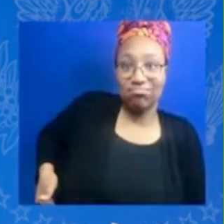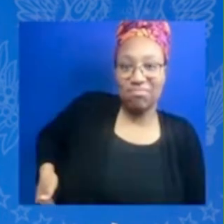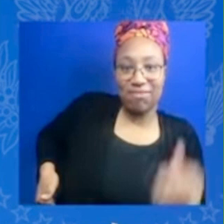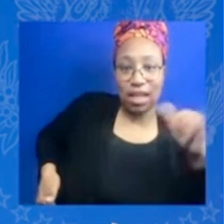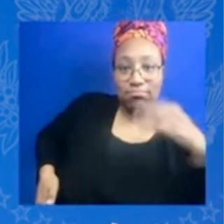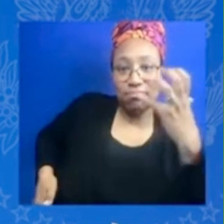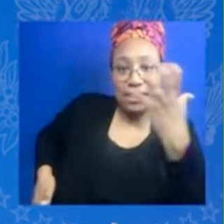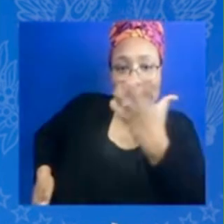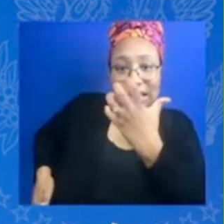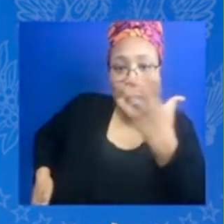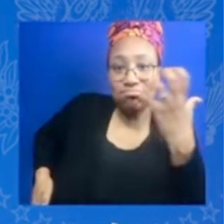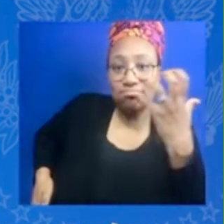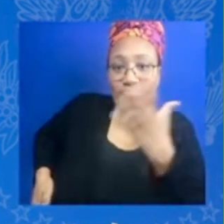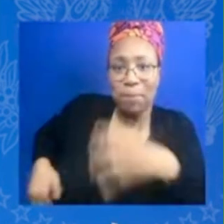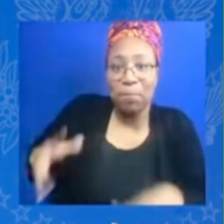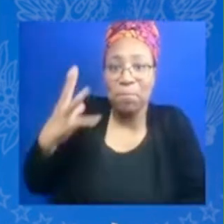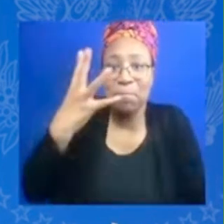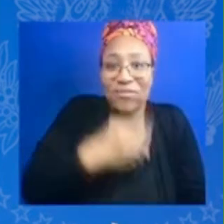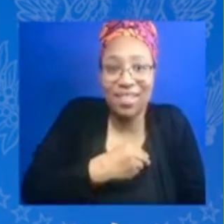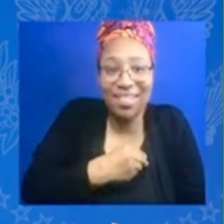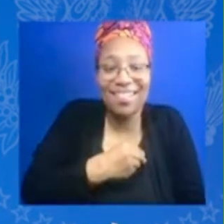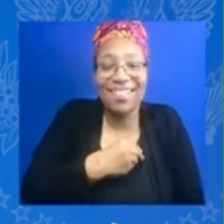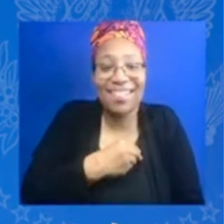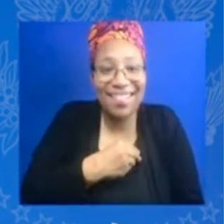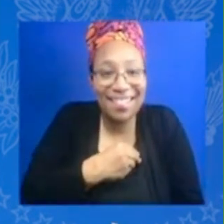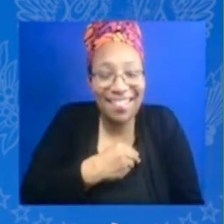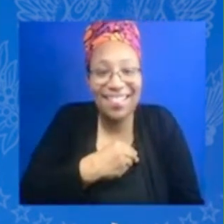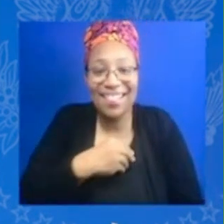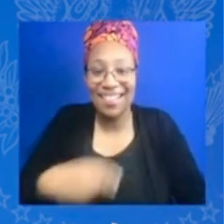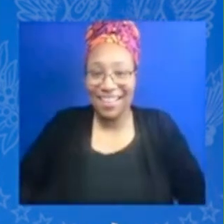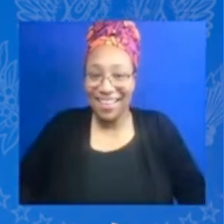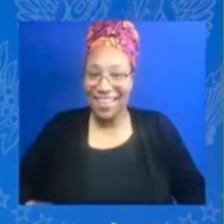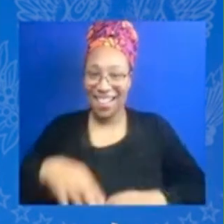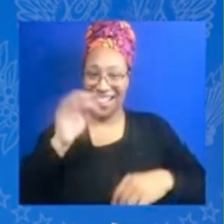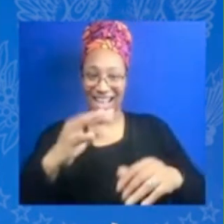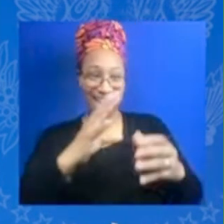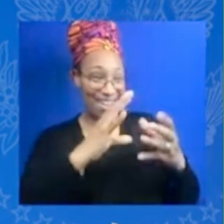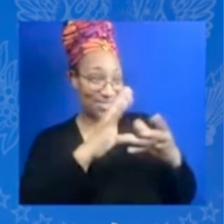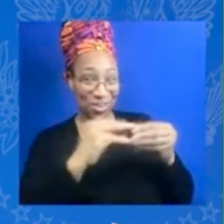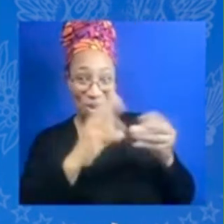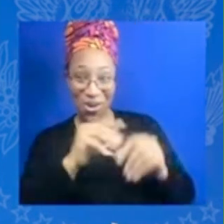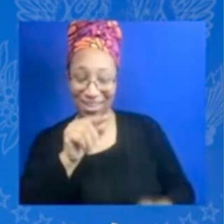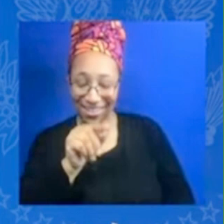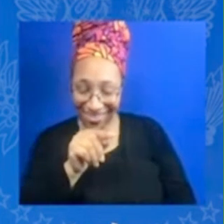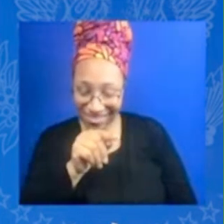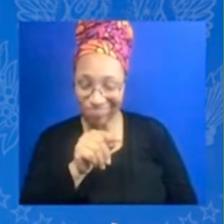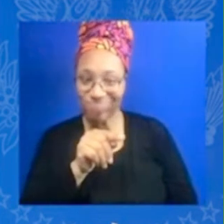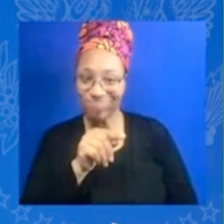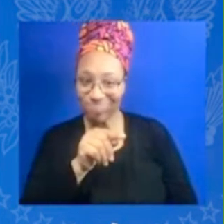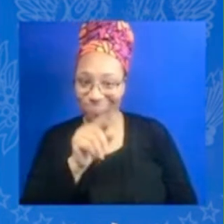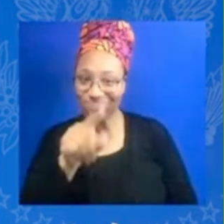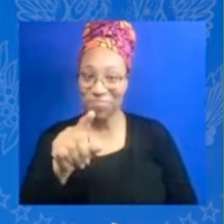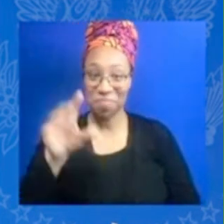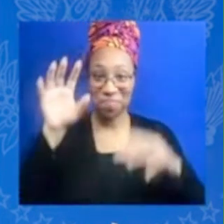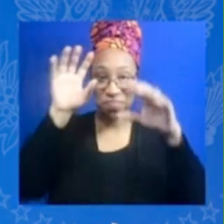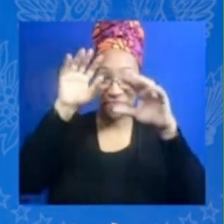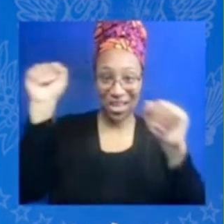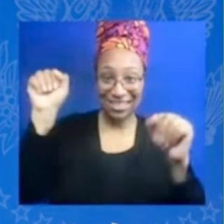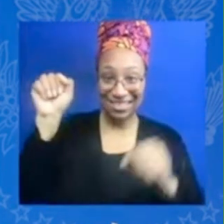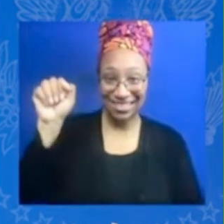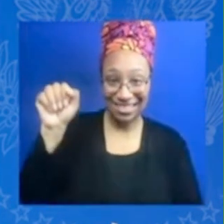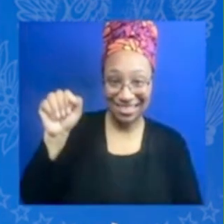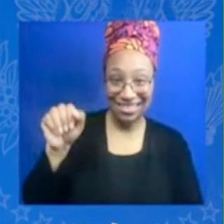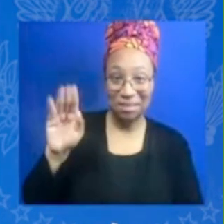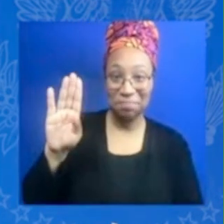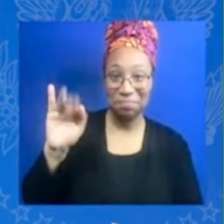a little story uh that president biden alluded to but about six months ago i had the honor of performing here right there for the